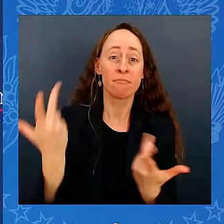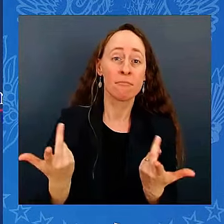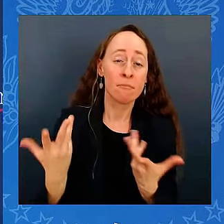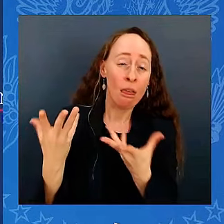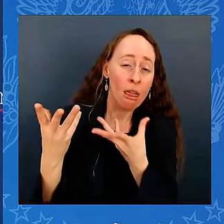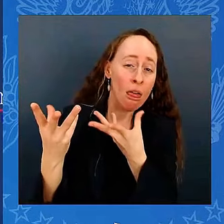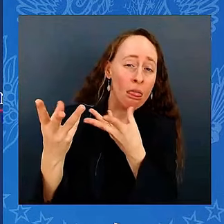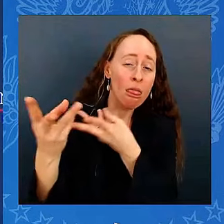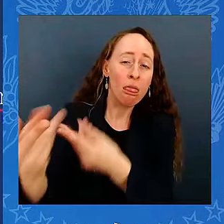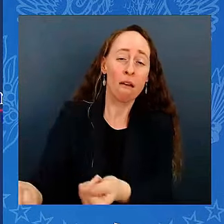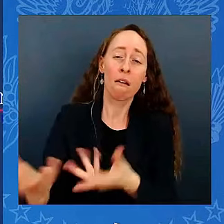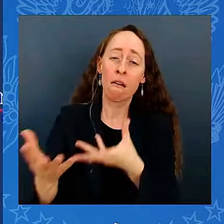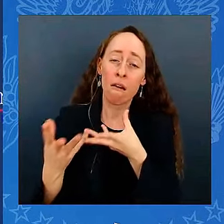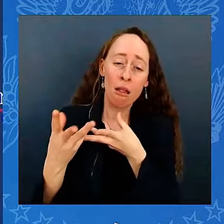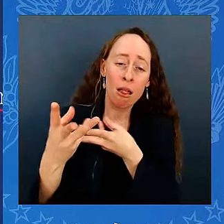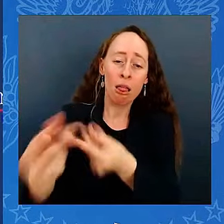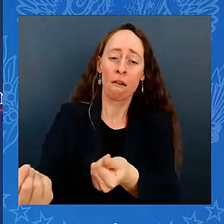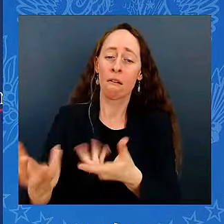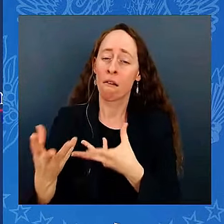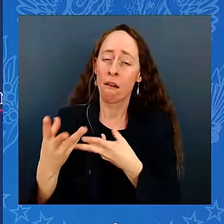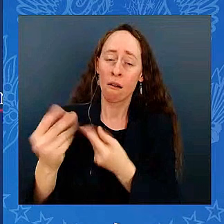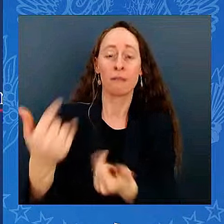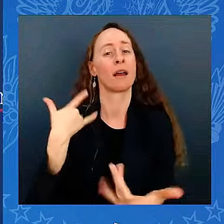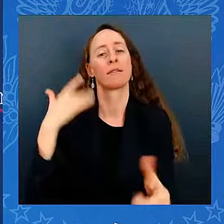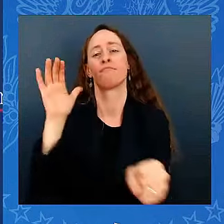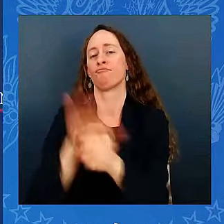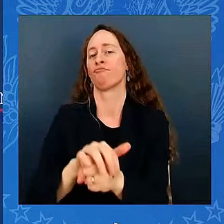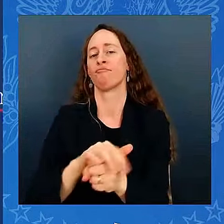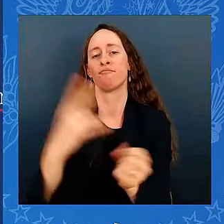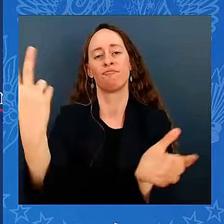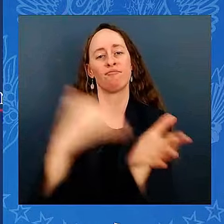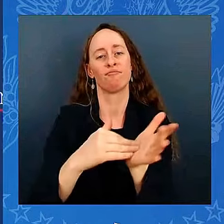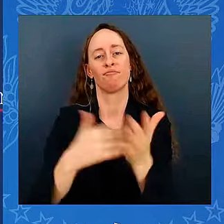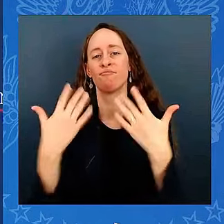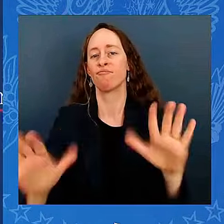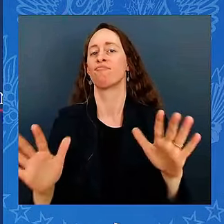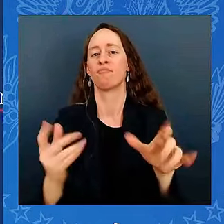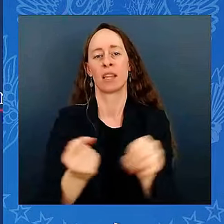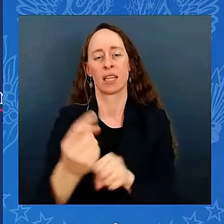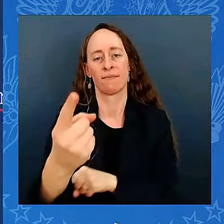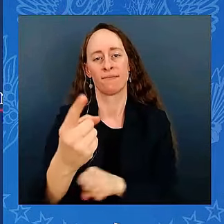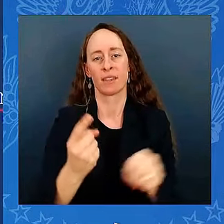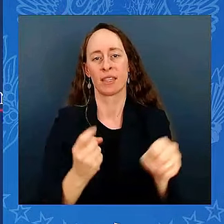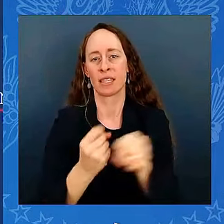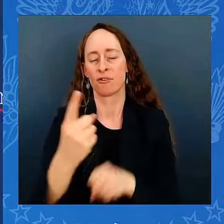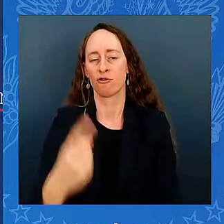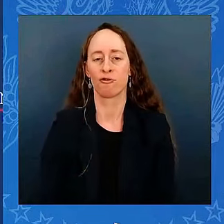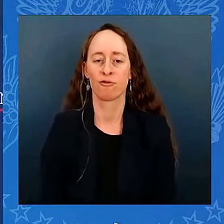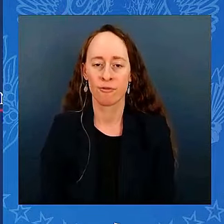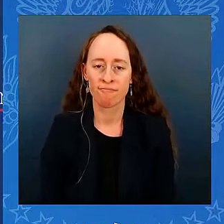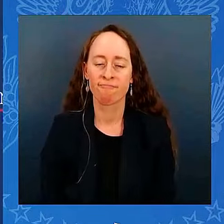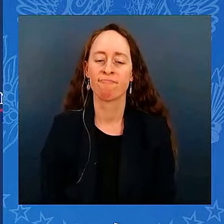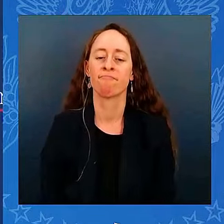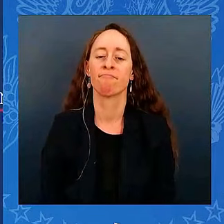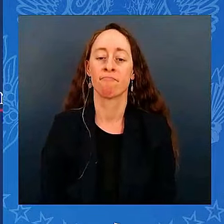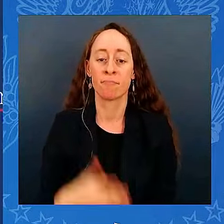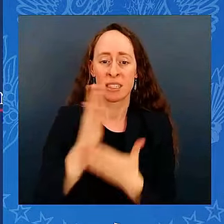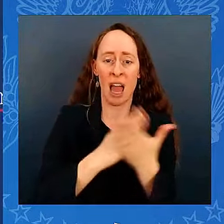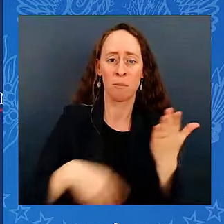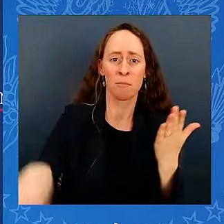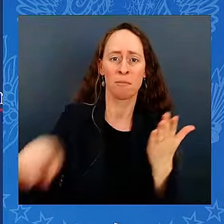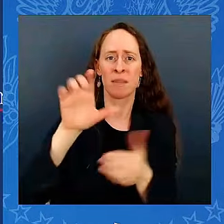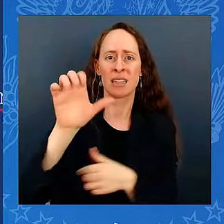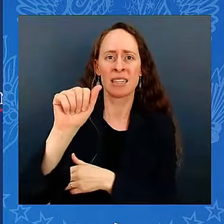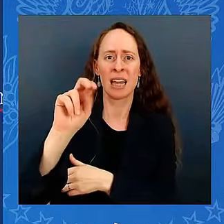,000 a year, no matter how expensive their drugs are. Even expensive cancer drugs that cost $10,000, $12,000, $14,000